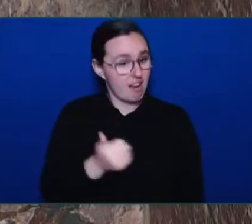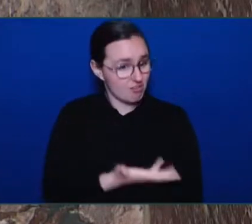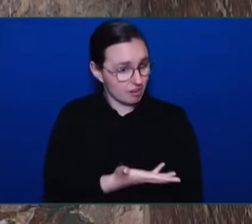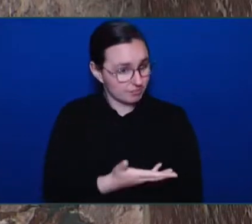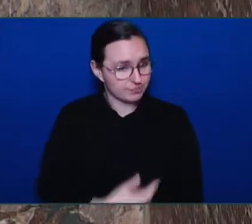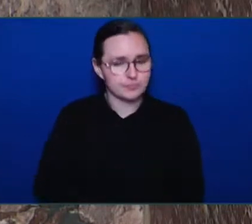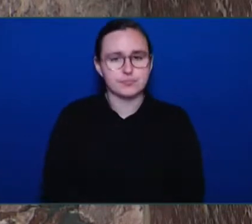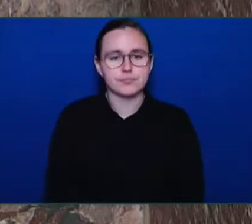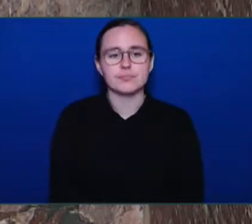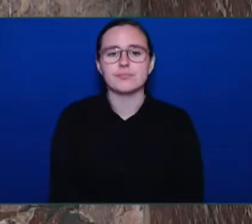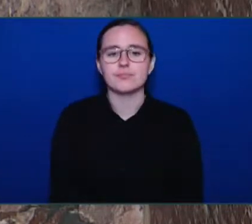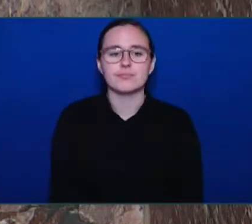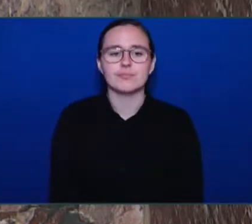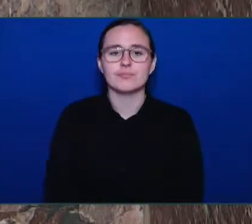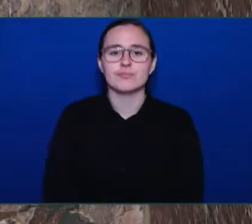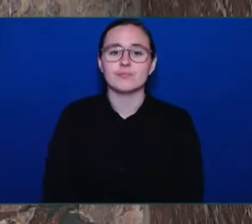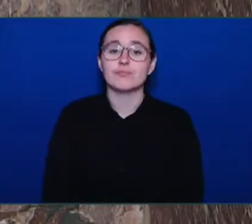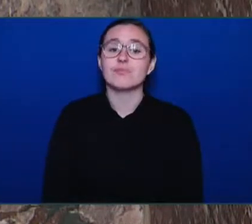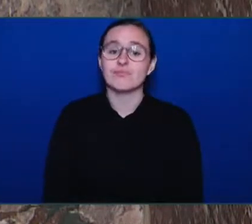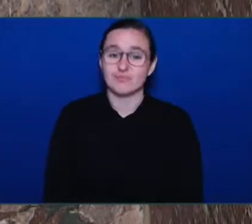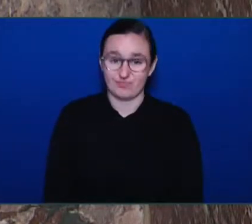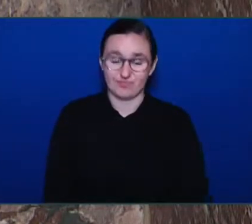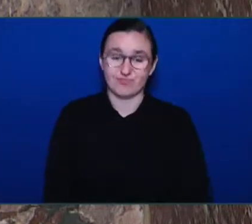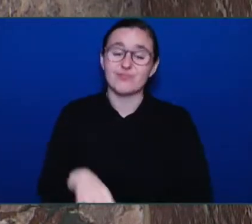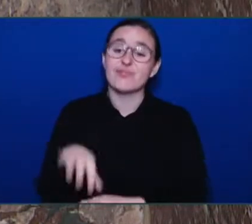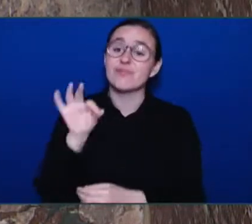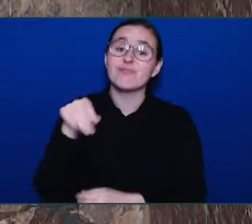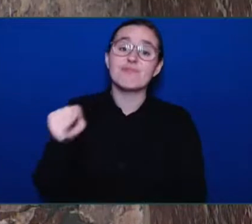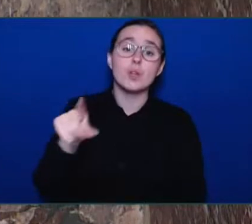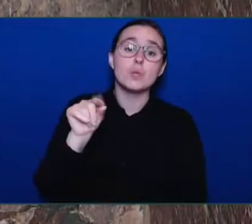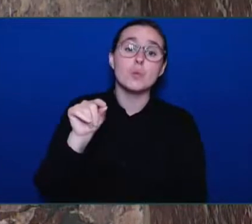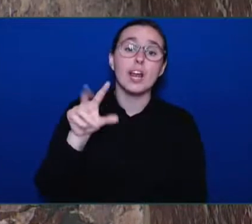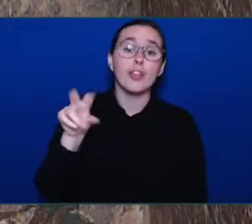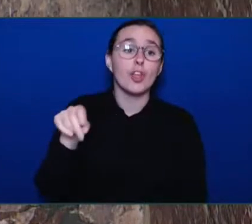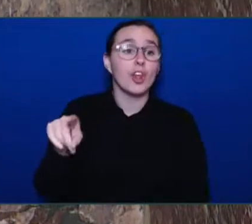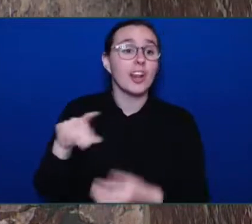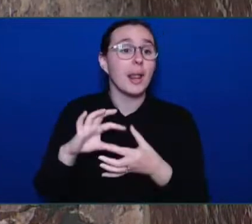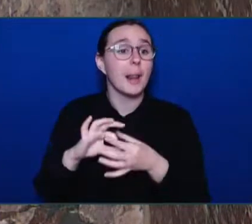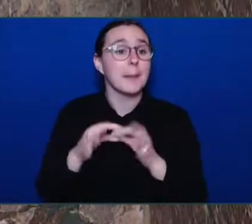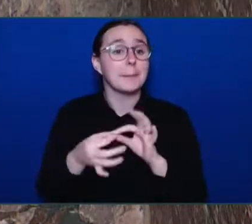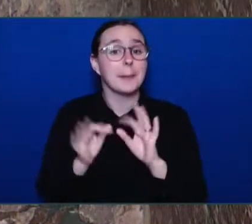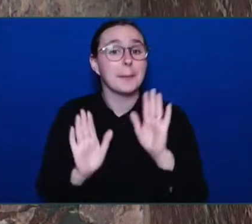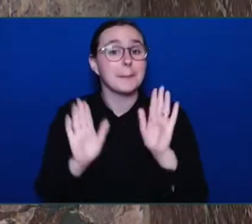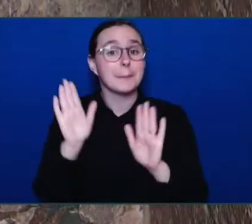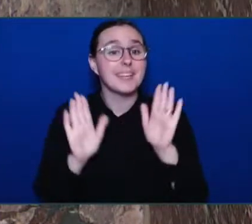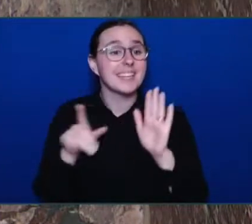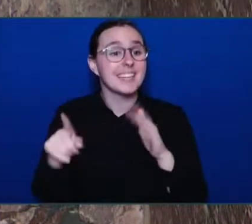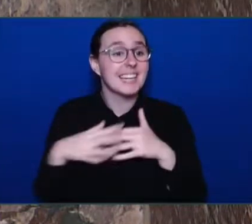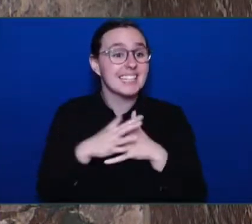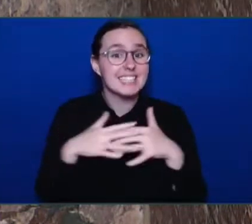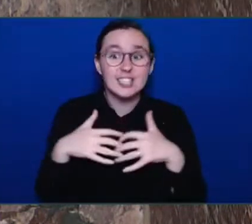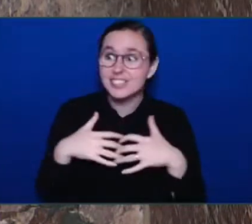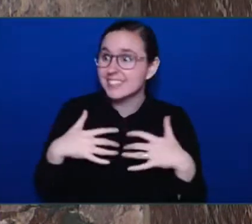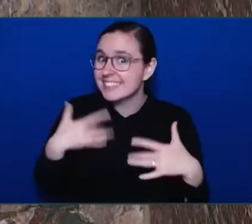2030 Olympic bid, the first of its kind in the world. Blindsided is how Chief Wayne Sparrow of the